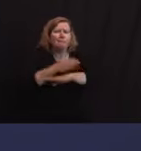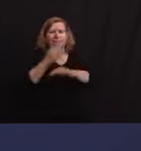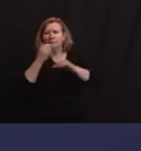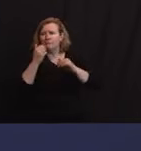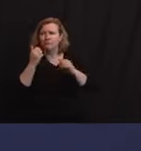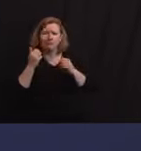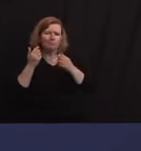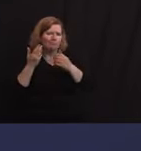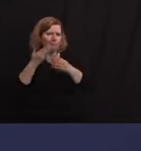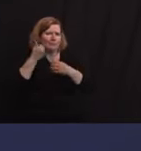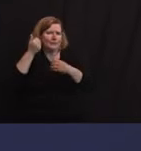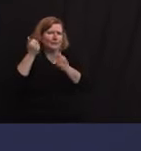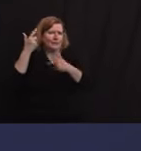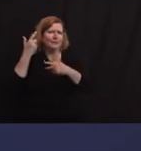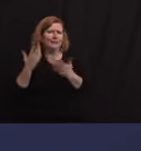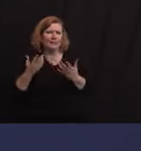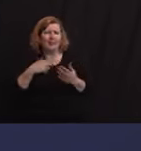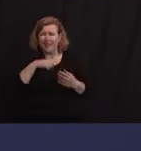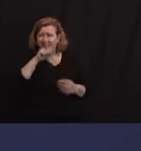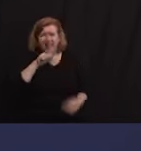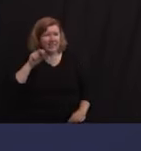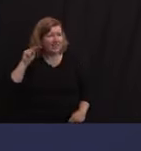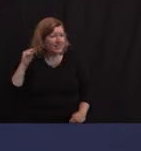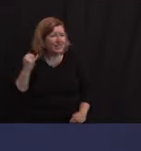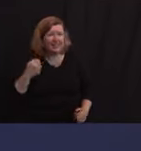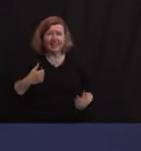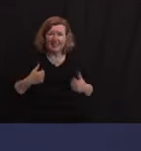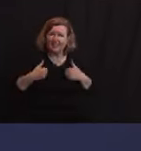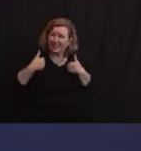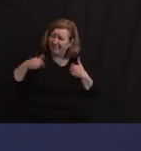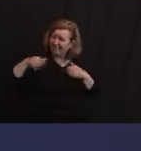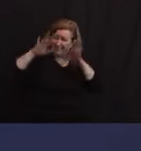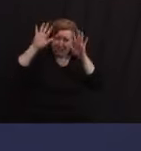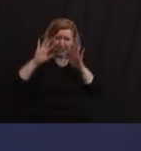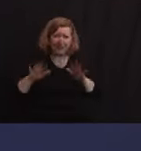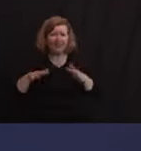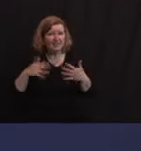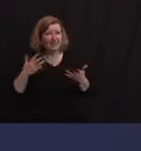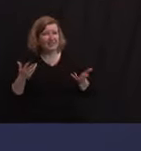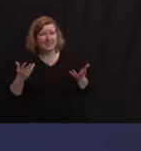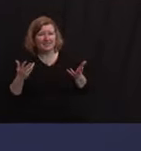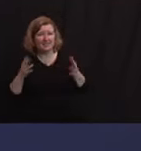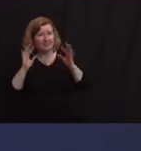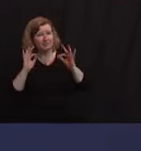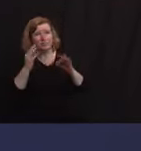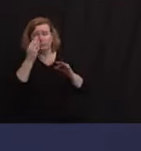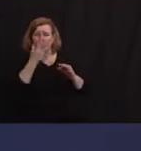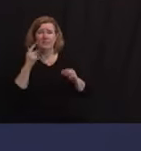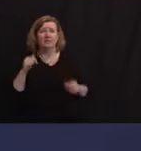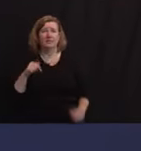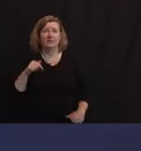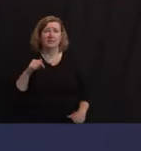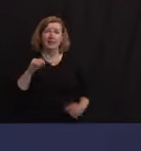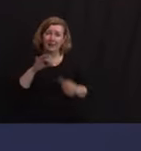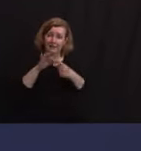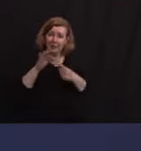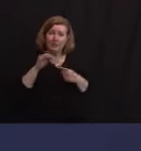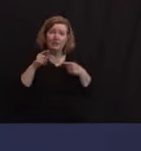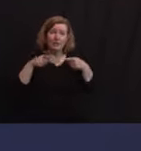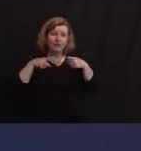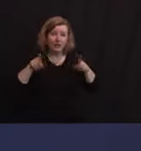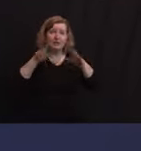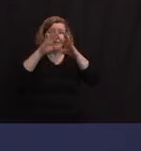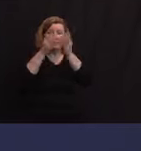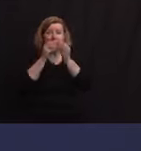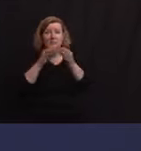love our location. I love our weather patterns for everything, frankly, except the pandemic. So, and the other thing is this, we